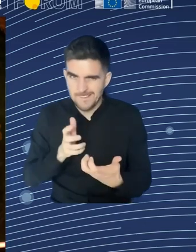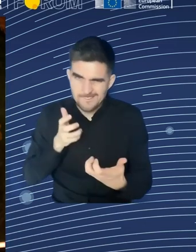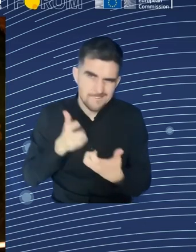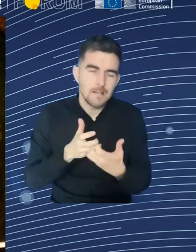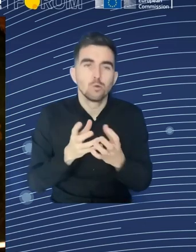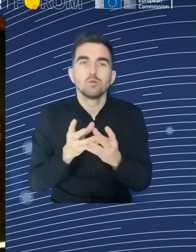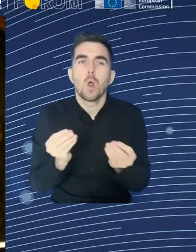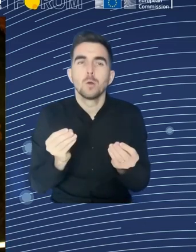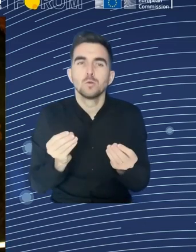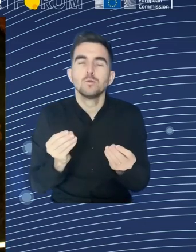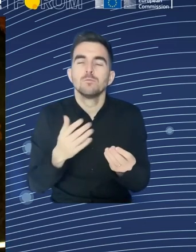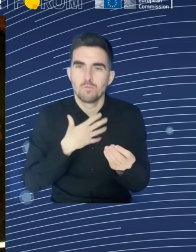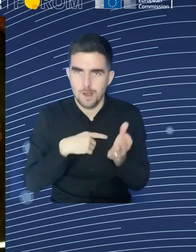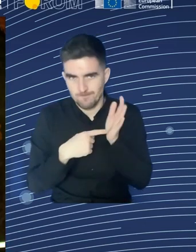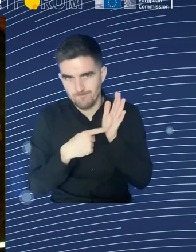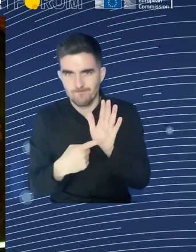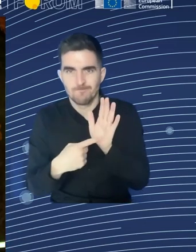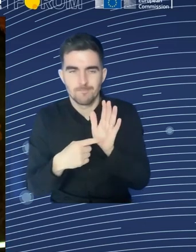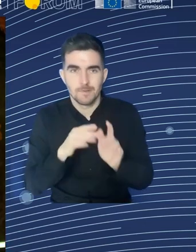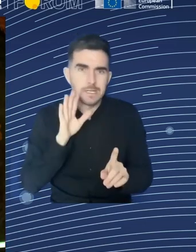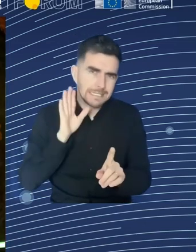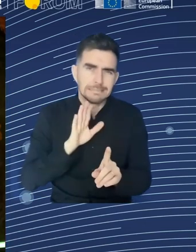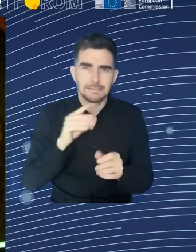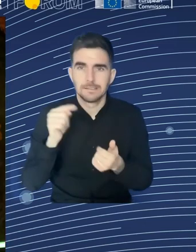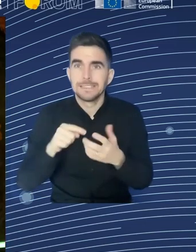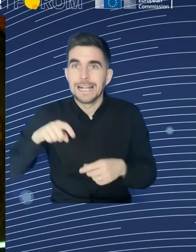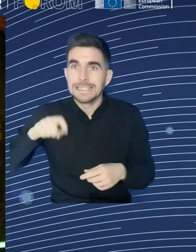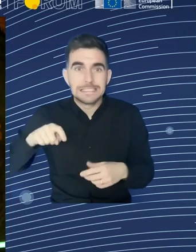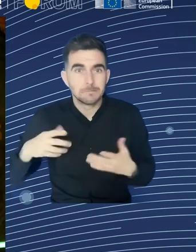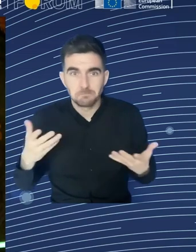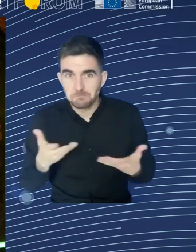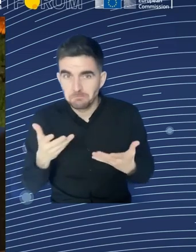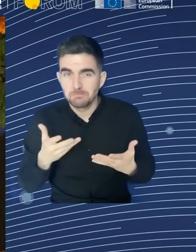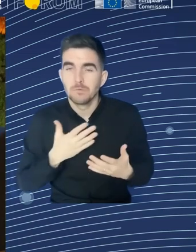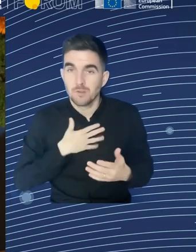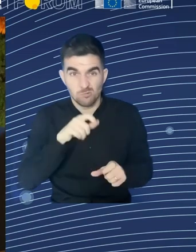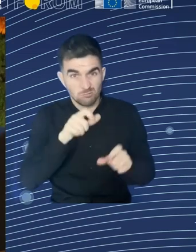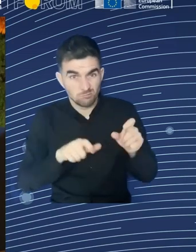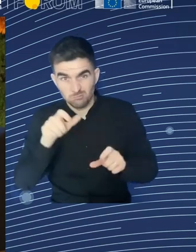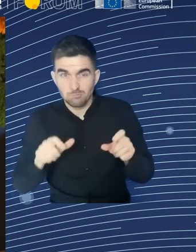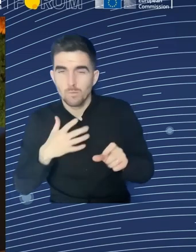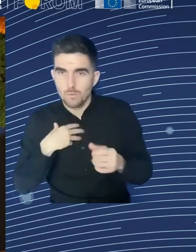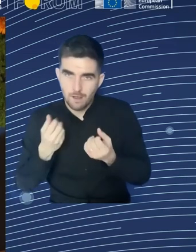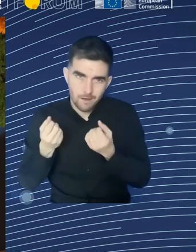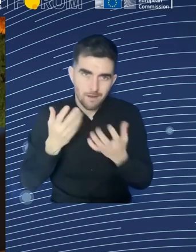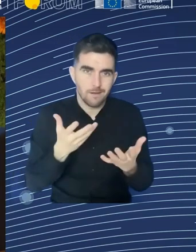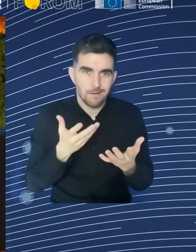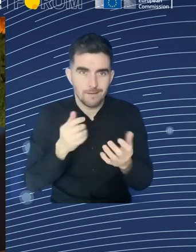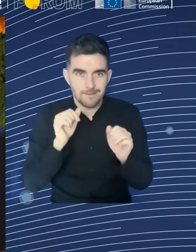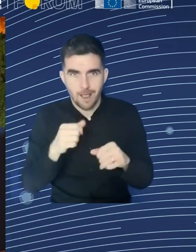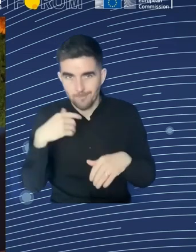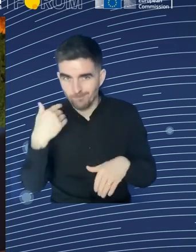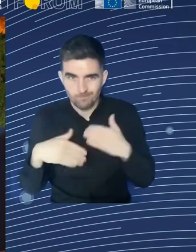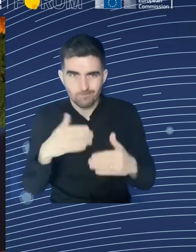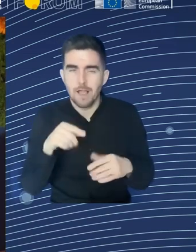is an opportunity that is applicable across Europe. And I think with this, I